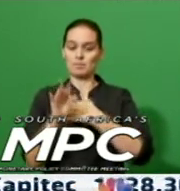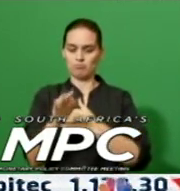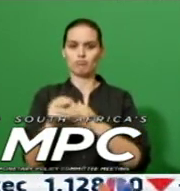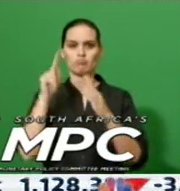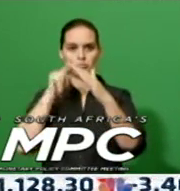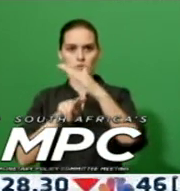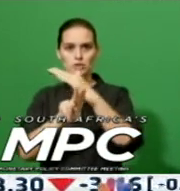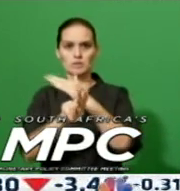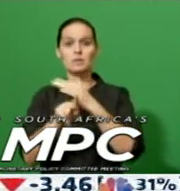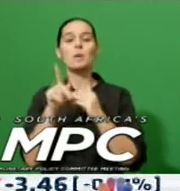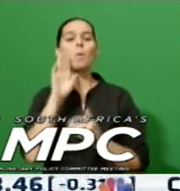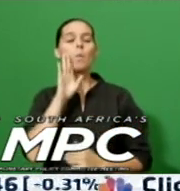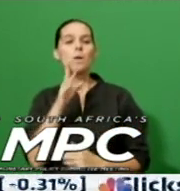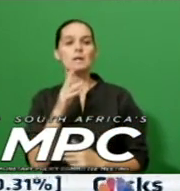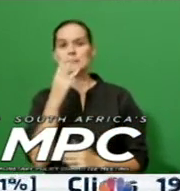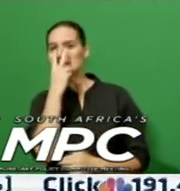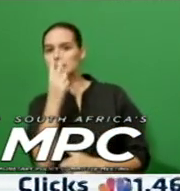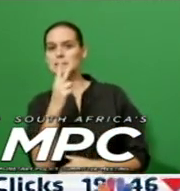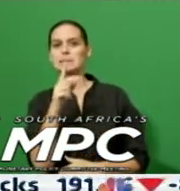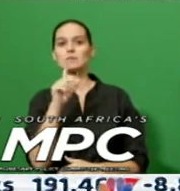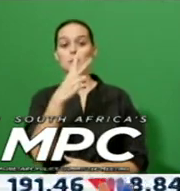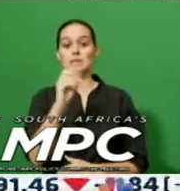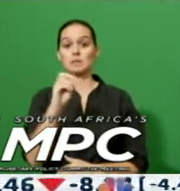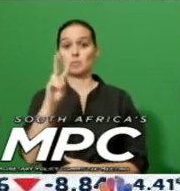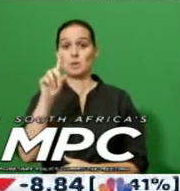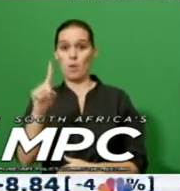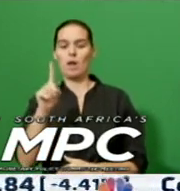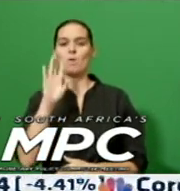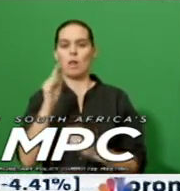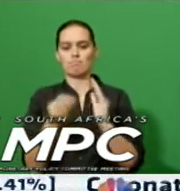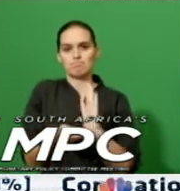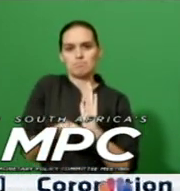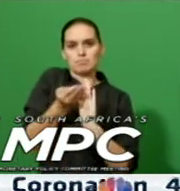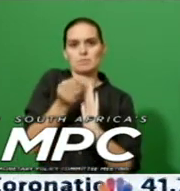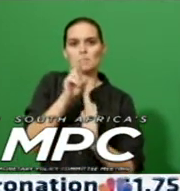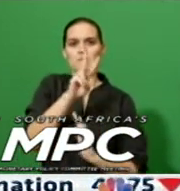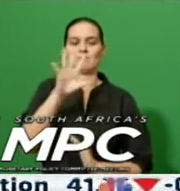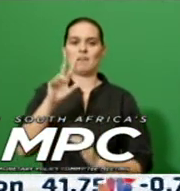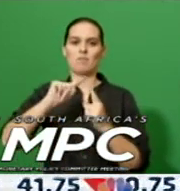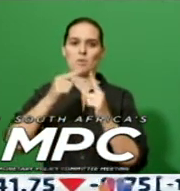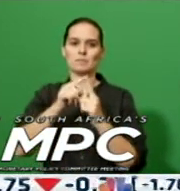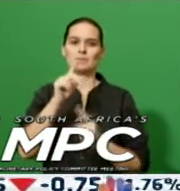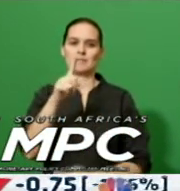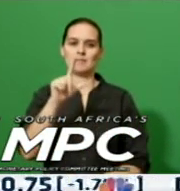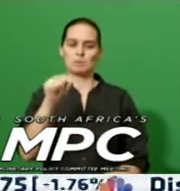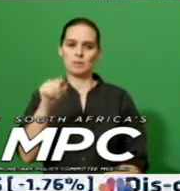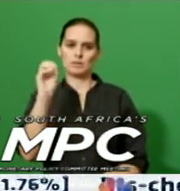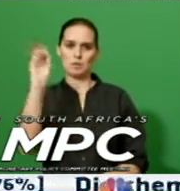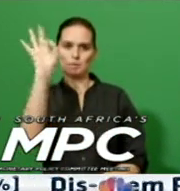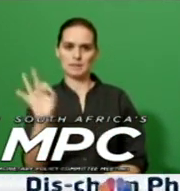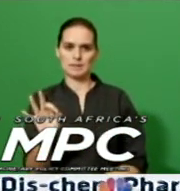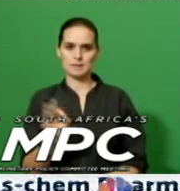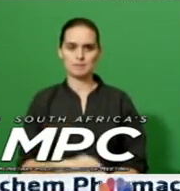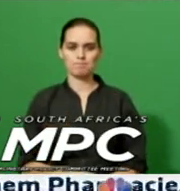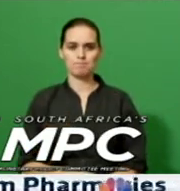basis points, reaching 7.0% by the end of 2021. The forecasted